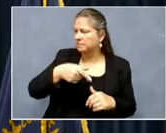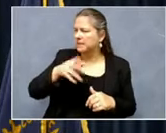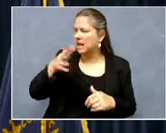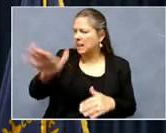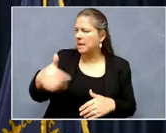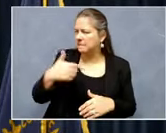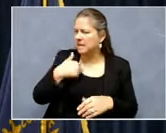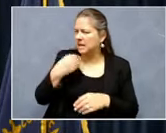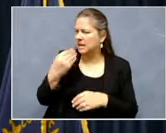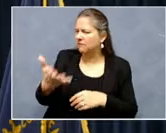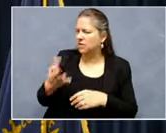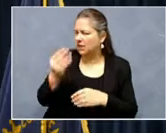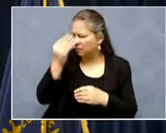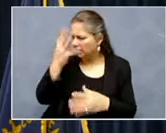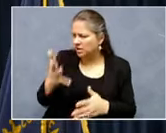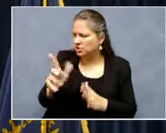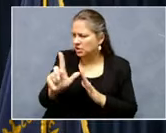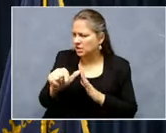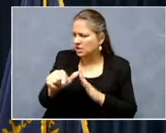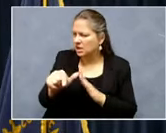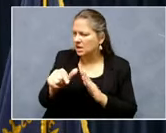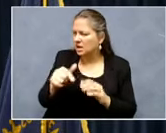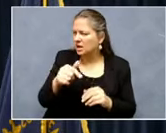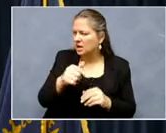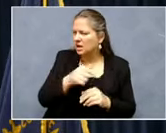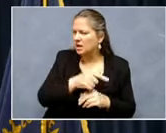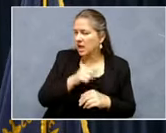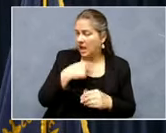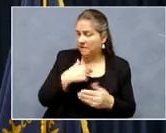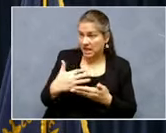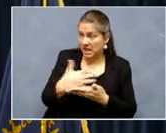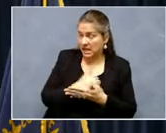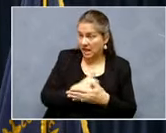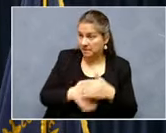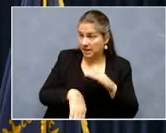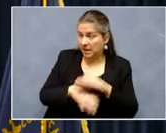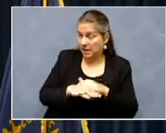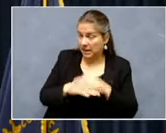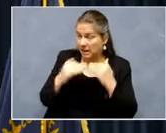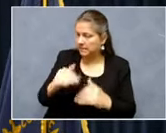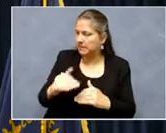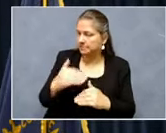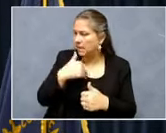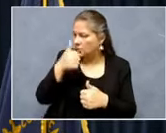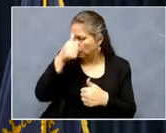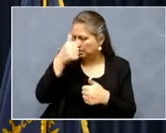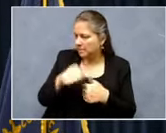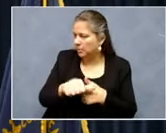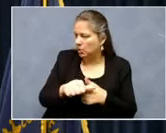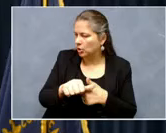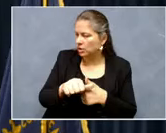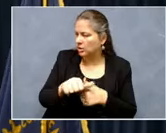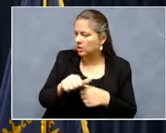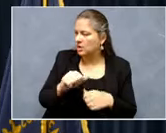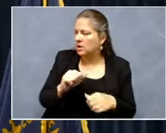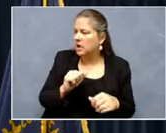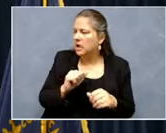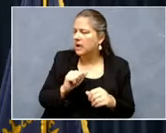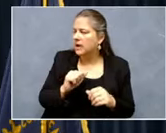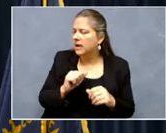information on whether there is an income level. I don't remember that from the original, um,